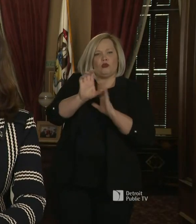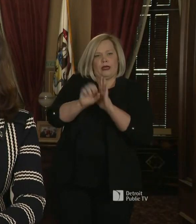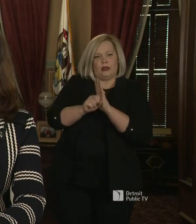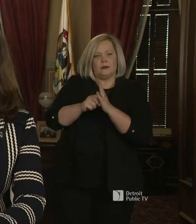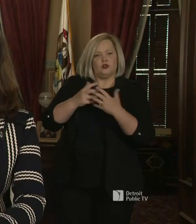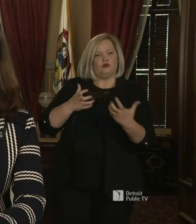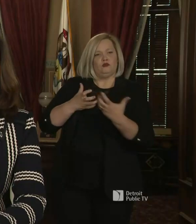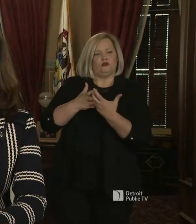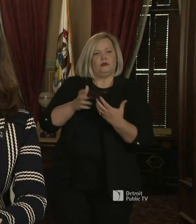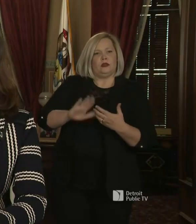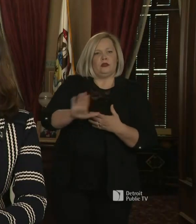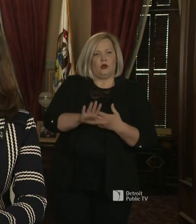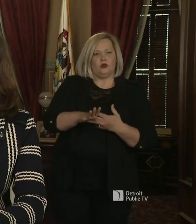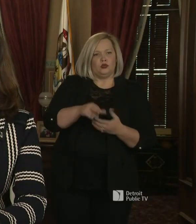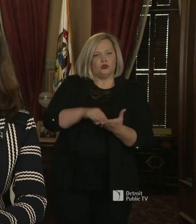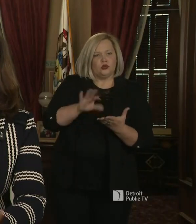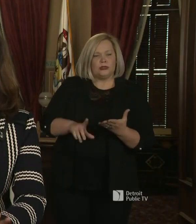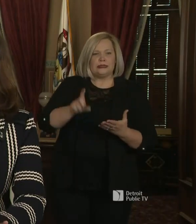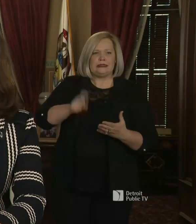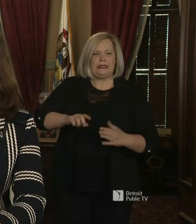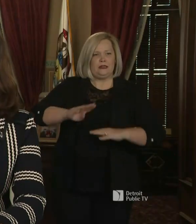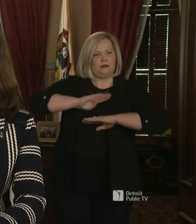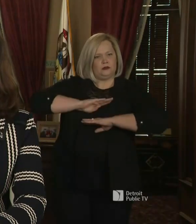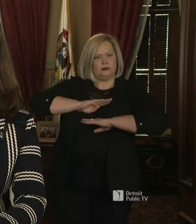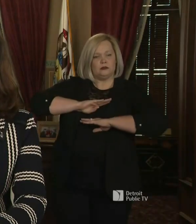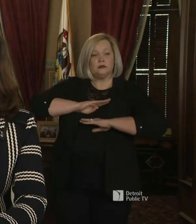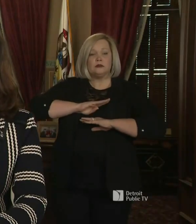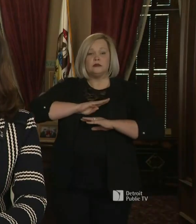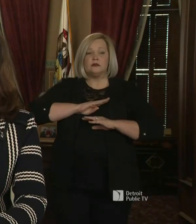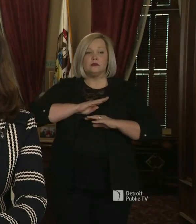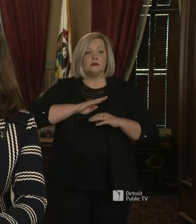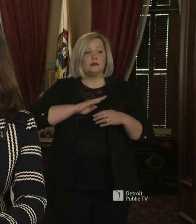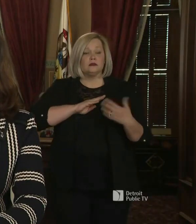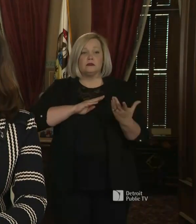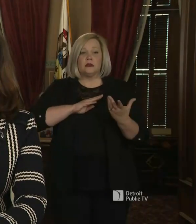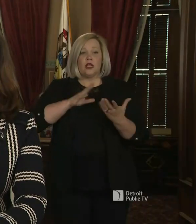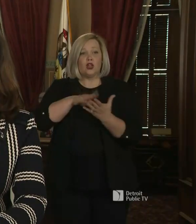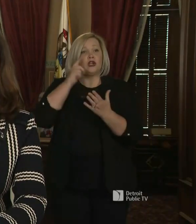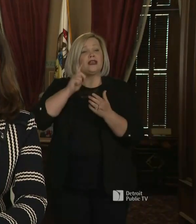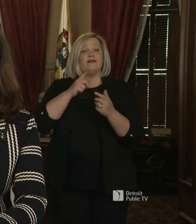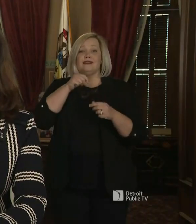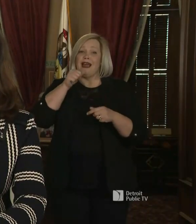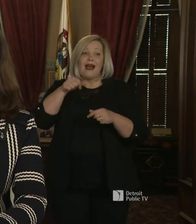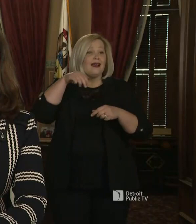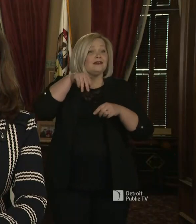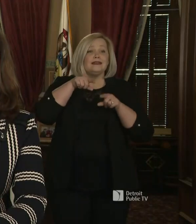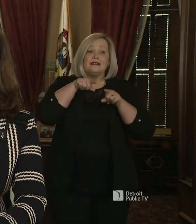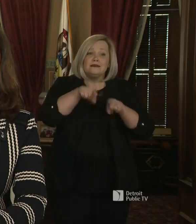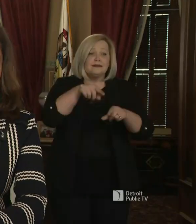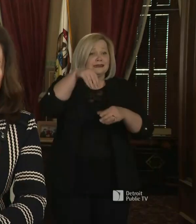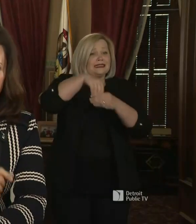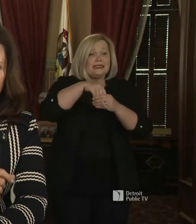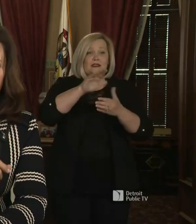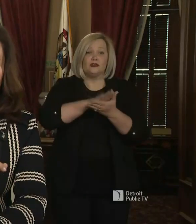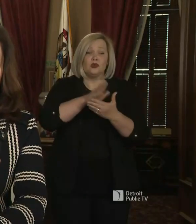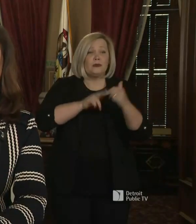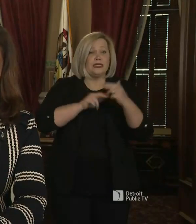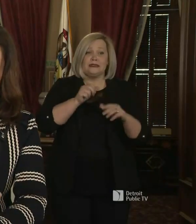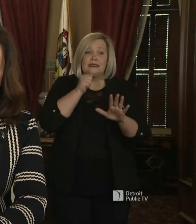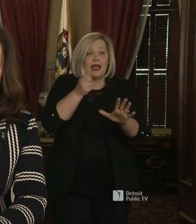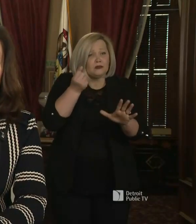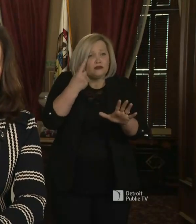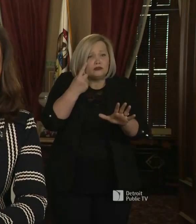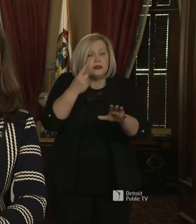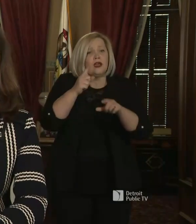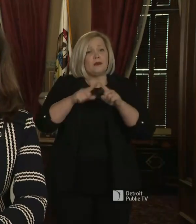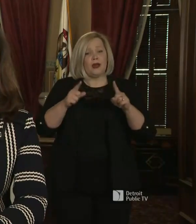It's alternative, it is learning from a distance, but we're going to be able to solve this in a way that meets the needs, the